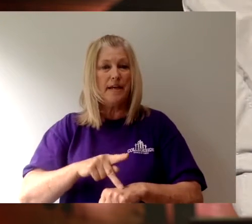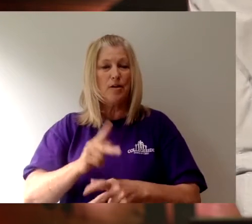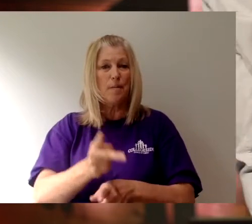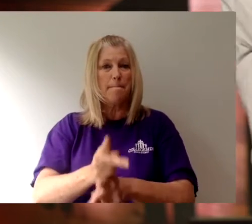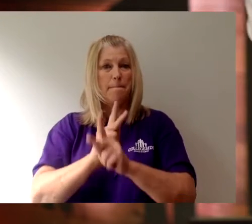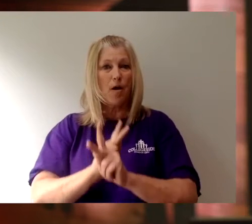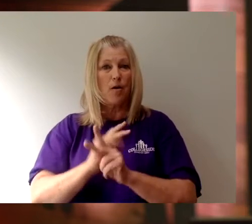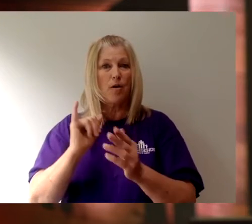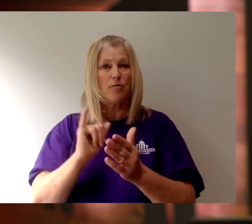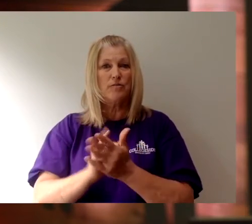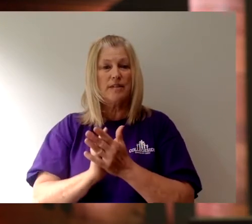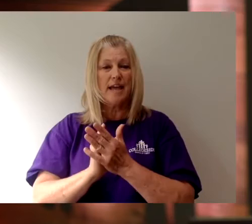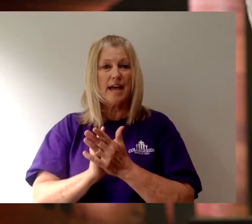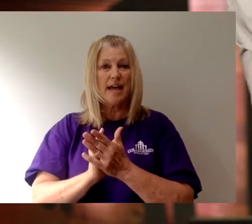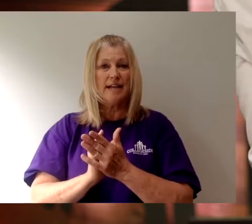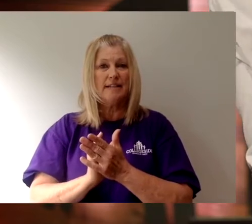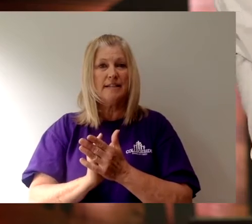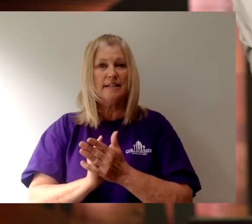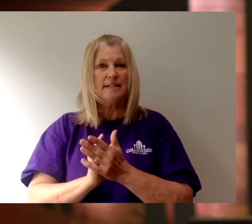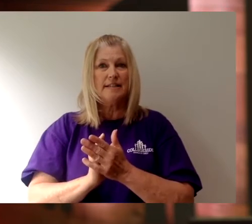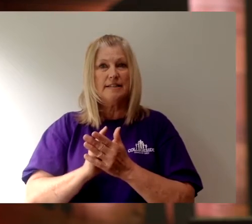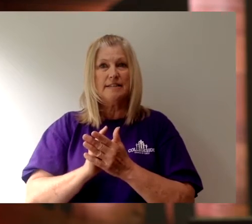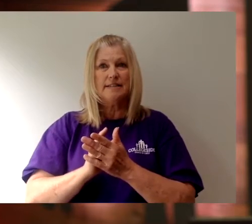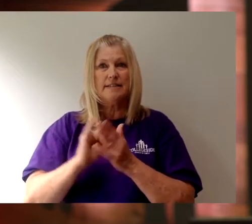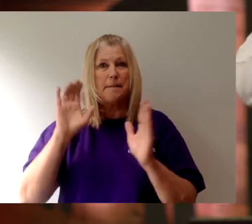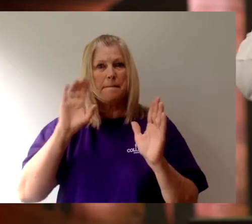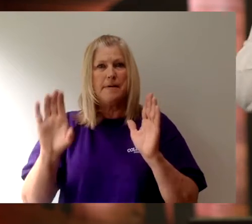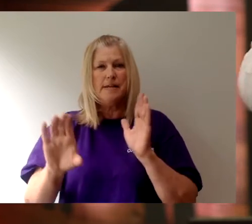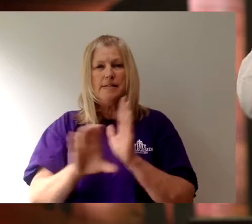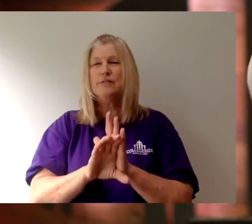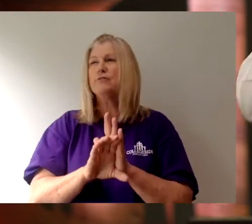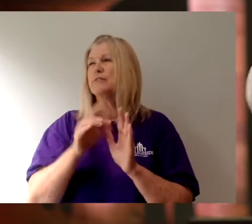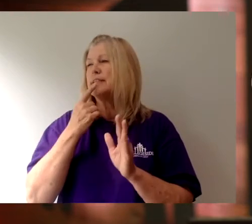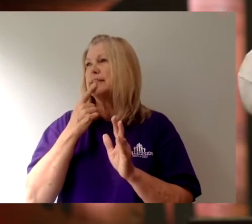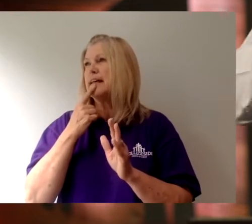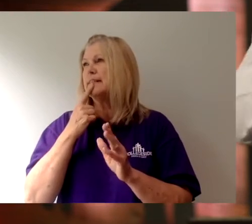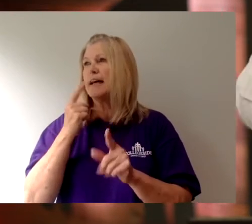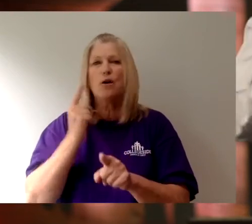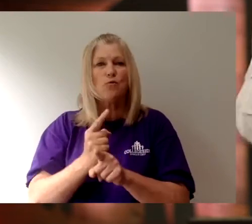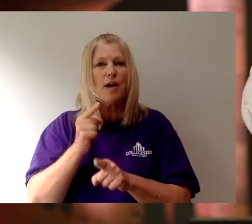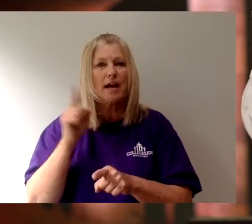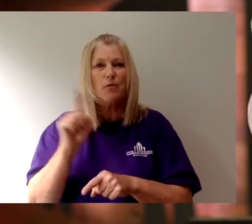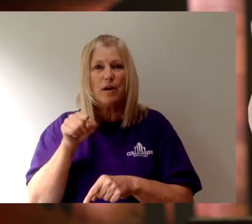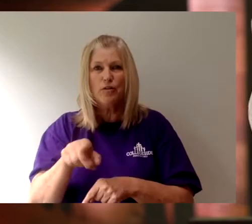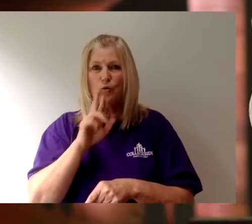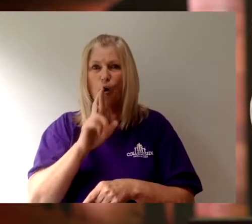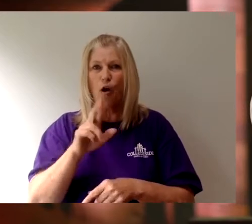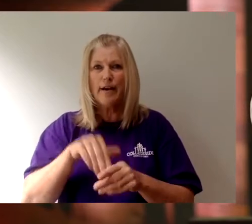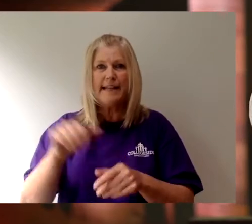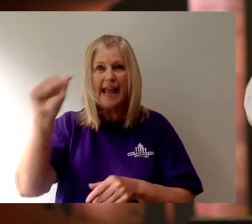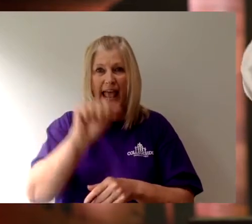that vocabulary, borrows that imagery, and says right where you are in Asia Minor,